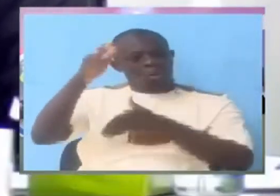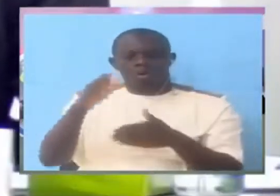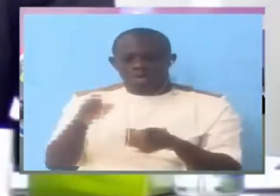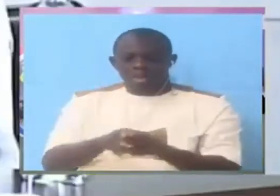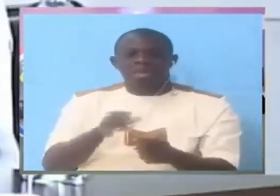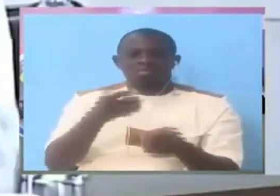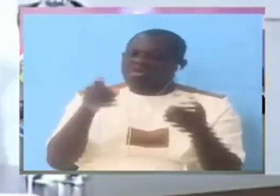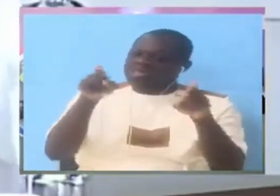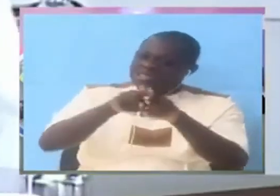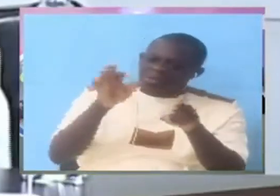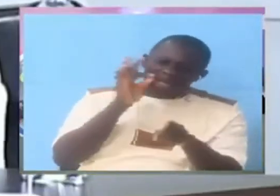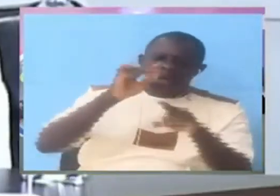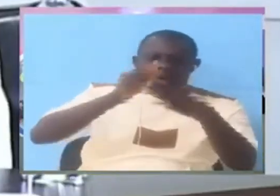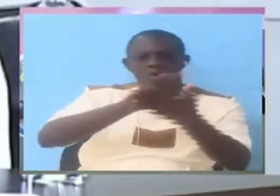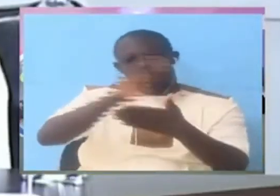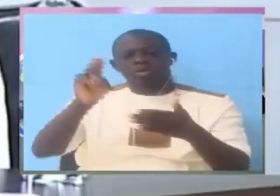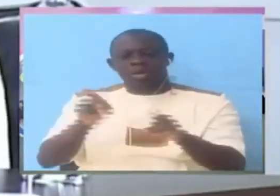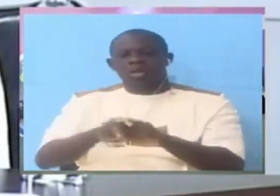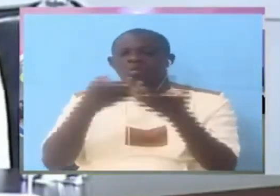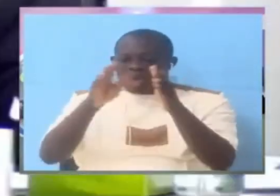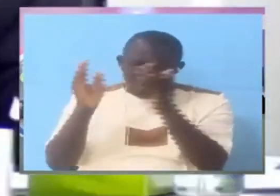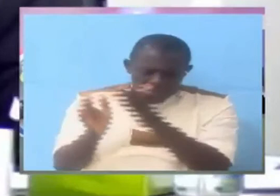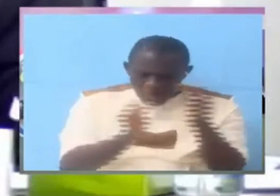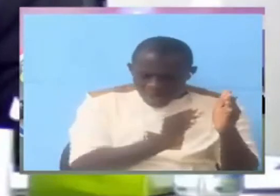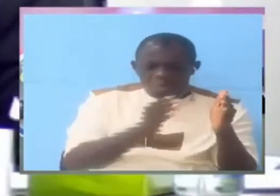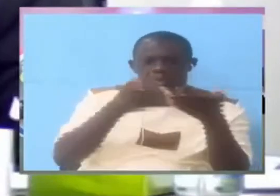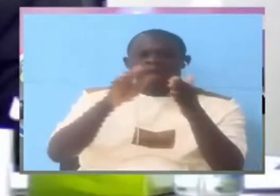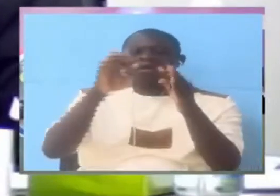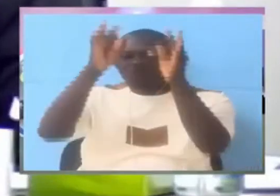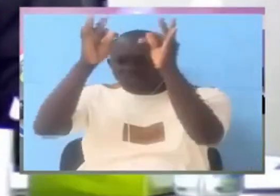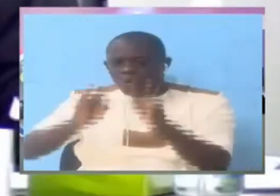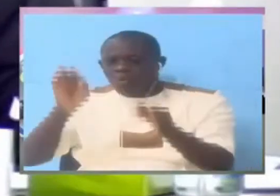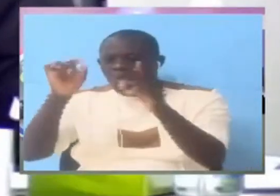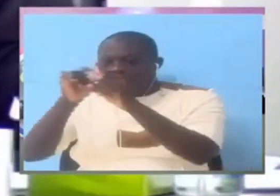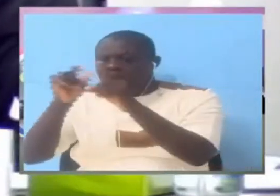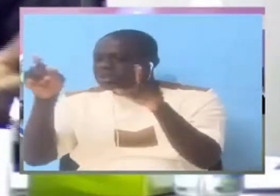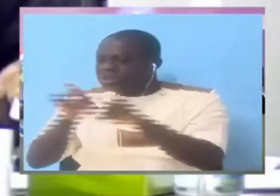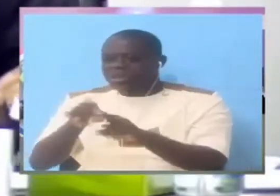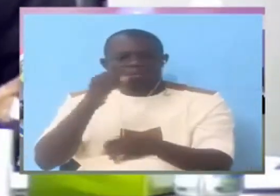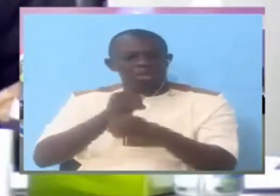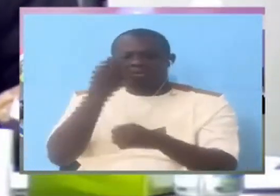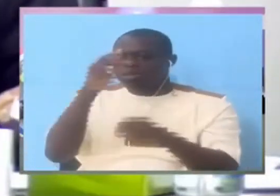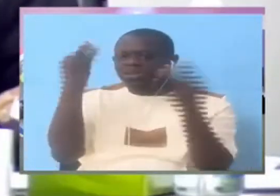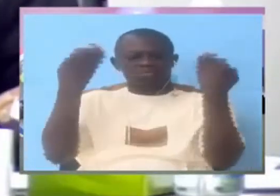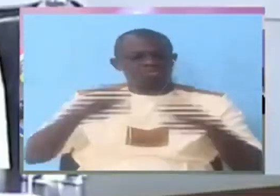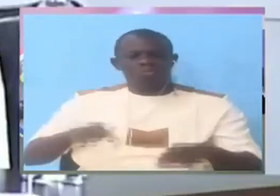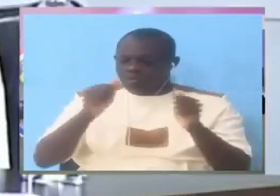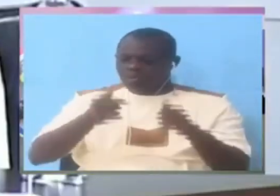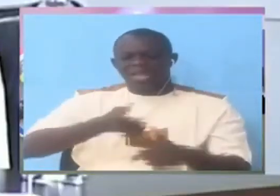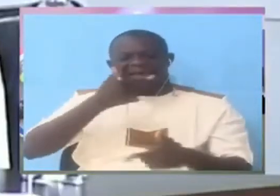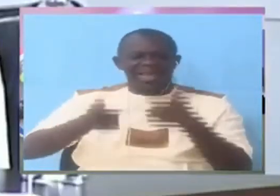learn. It is so scripted that it is shocking. And it is disappointing. It is laughable. It